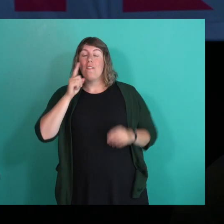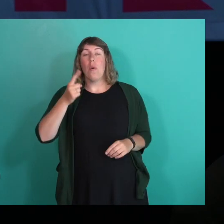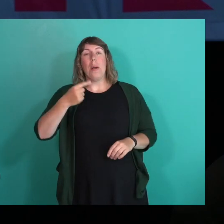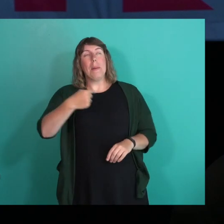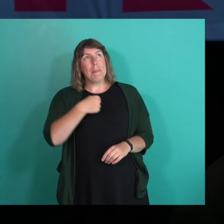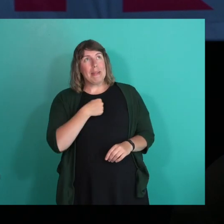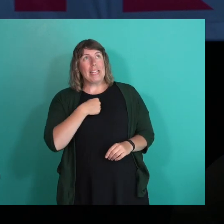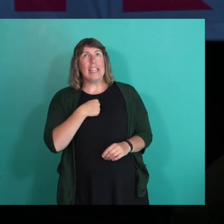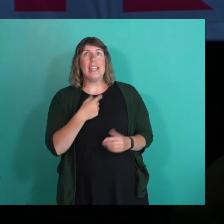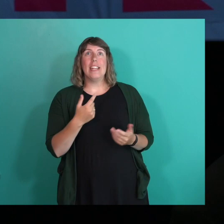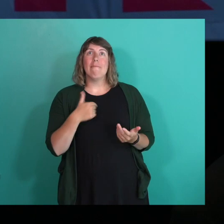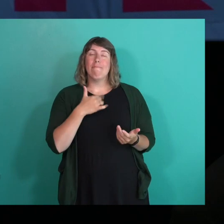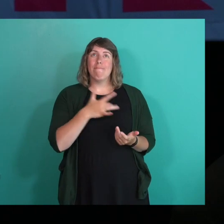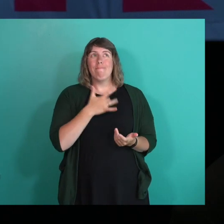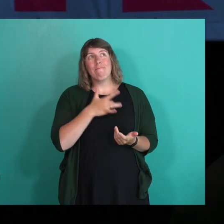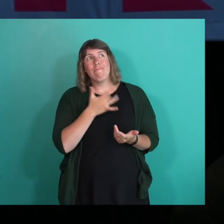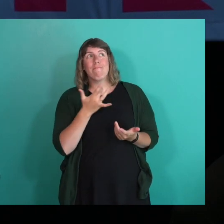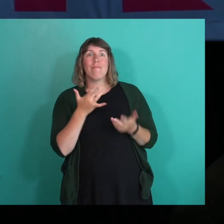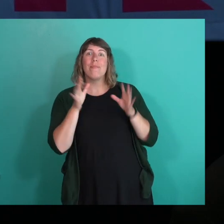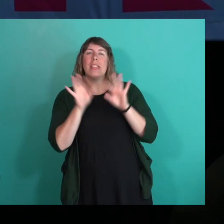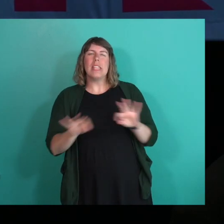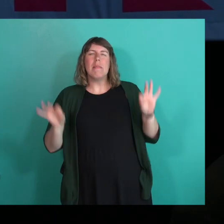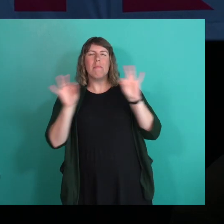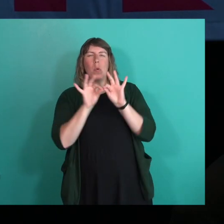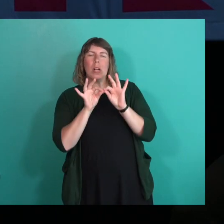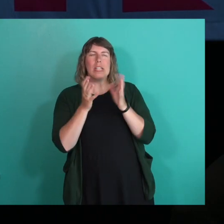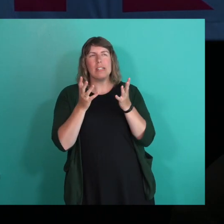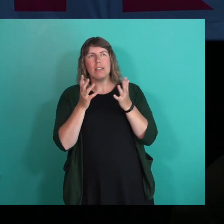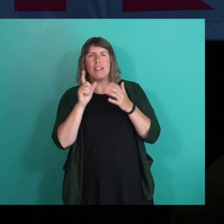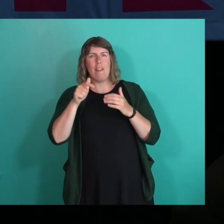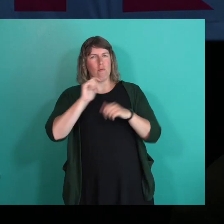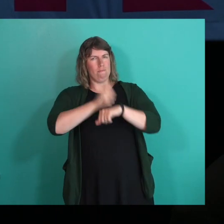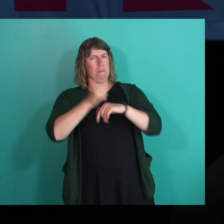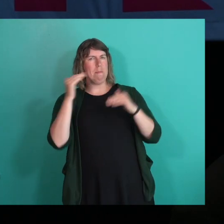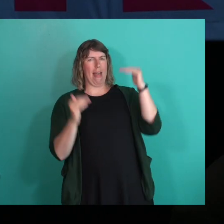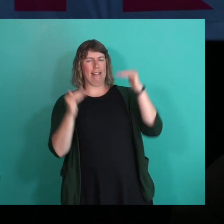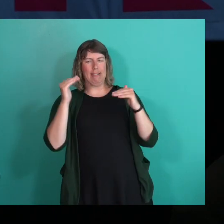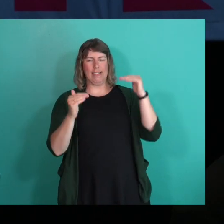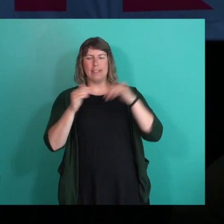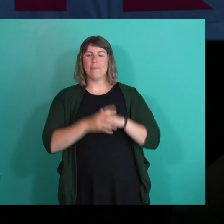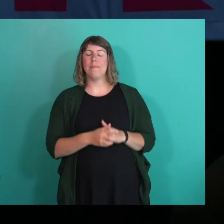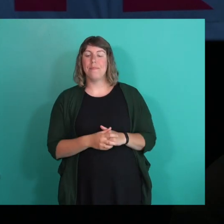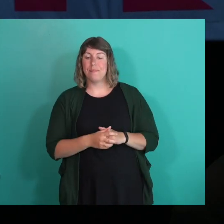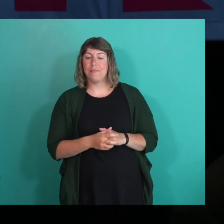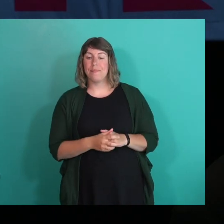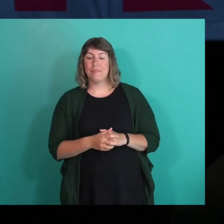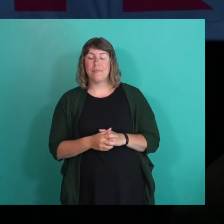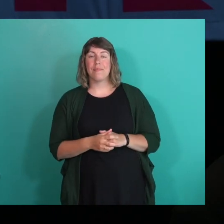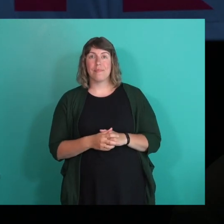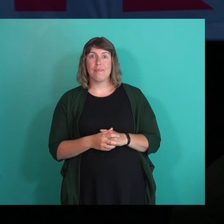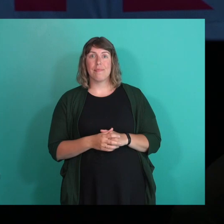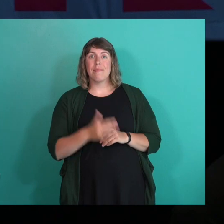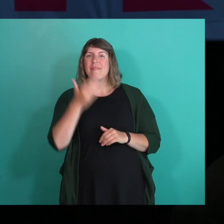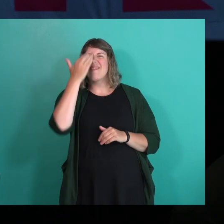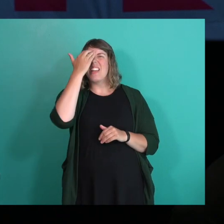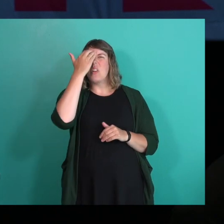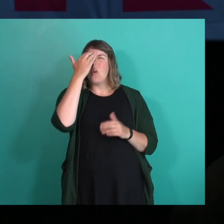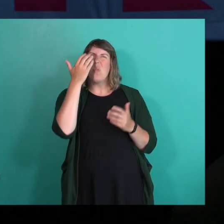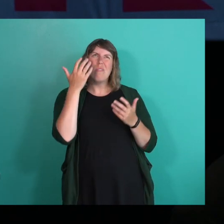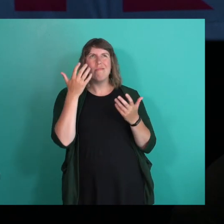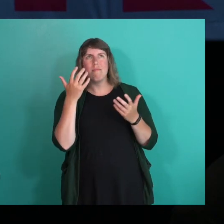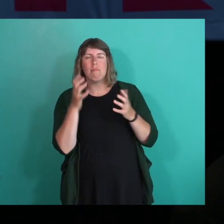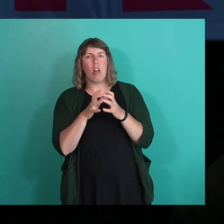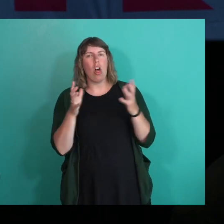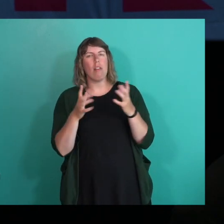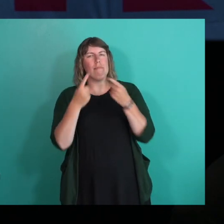for me, it's really important that there be something of a balance. I know, I know I had a real, a lot of conflicts